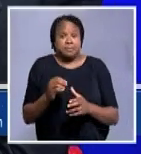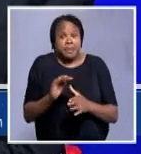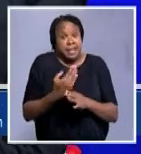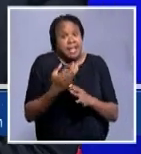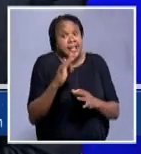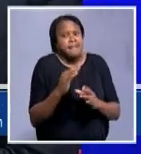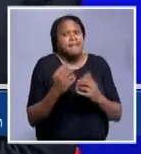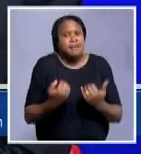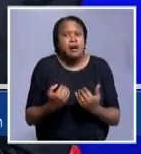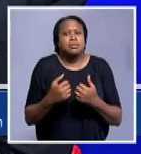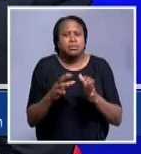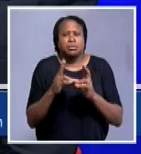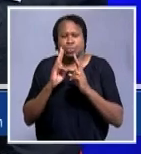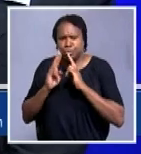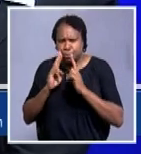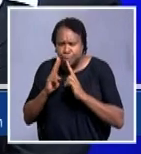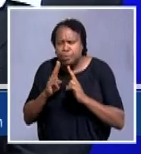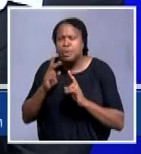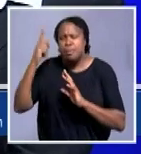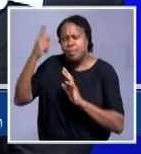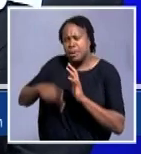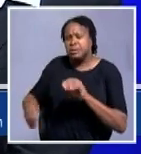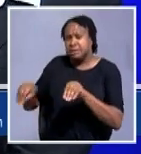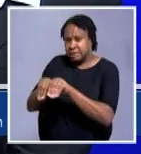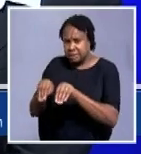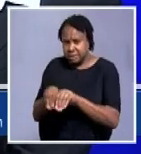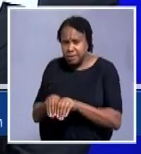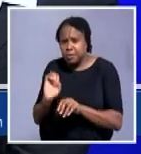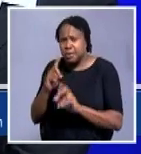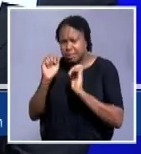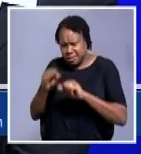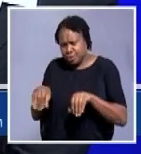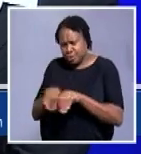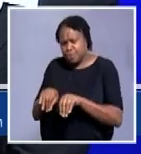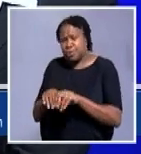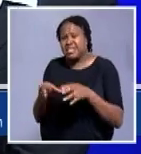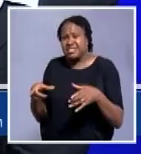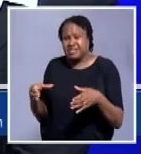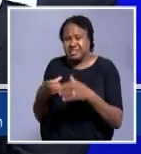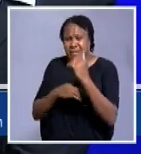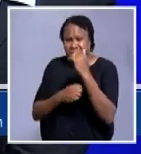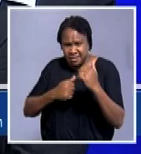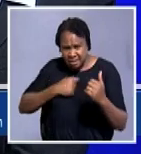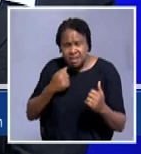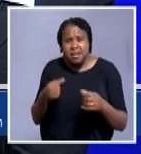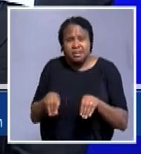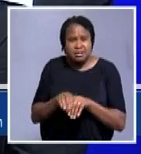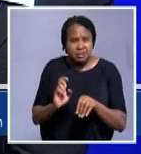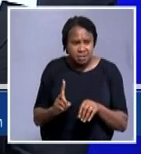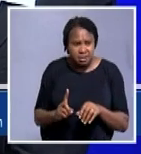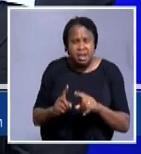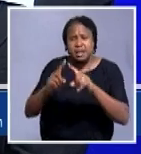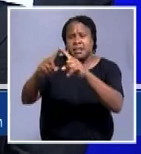place and the policy has been set out, what we will have to do as the Law Reform and Development Commission, but also as the